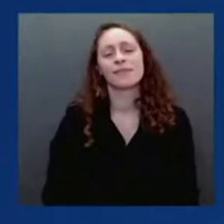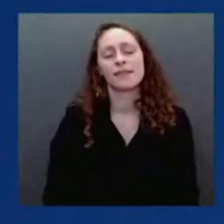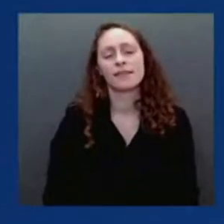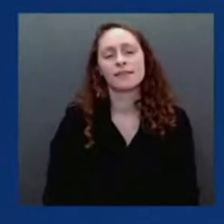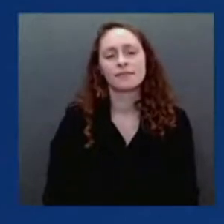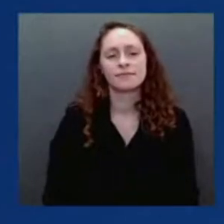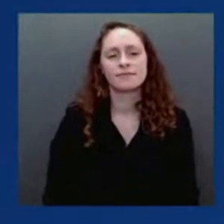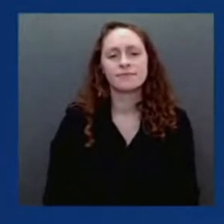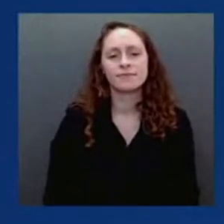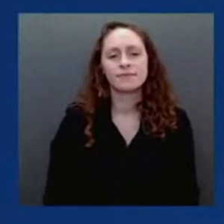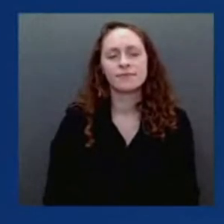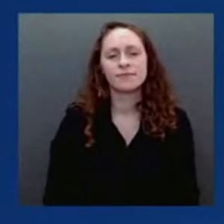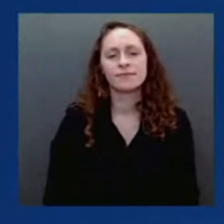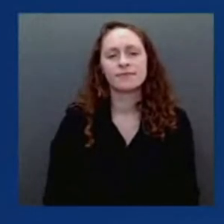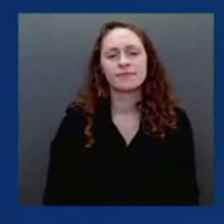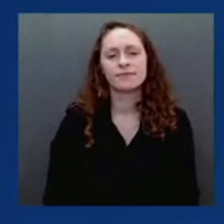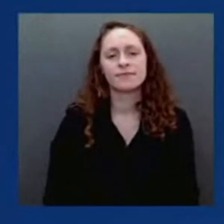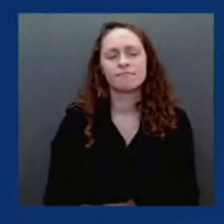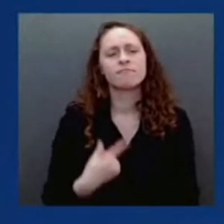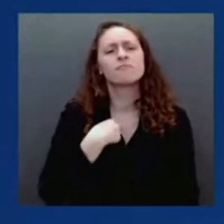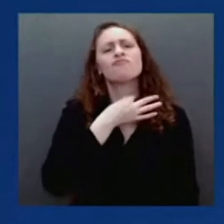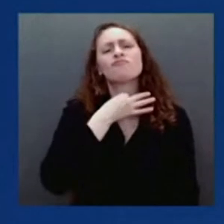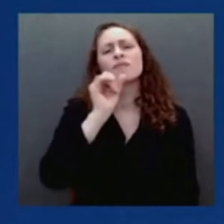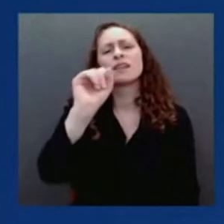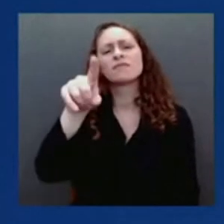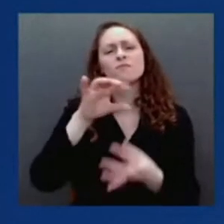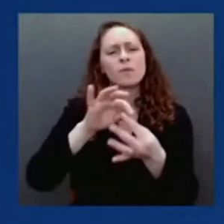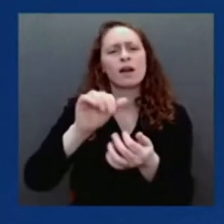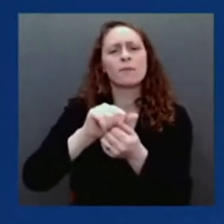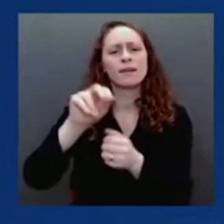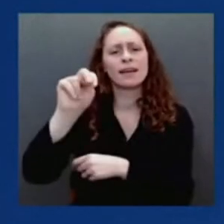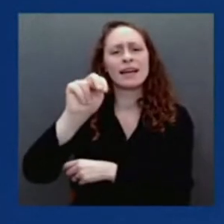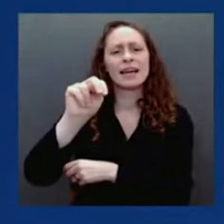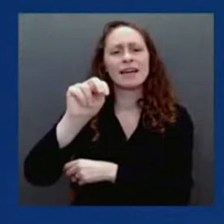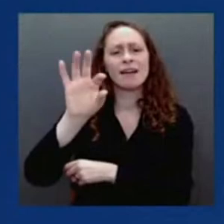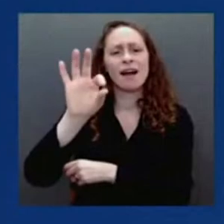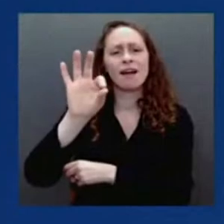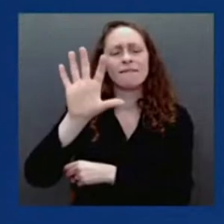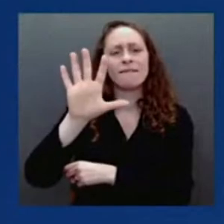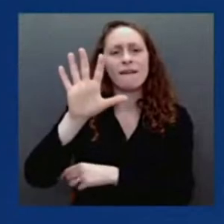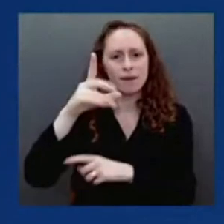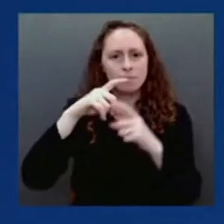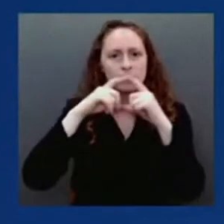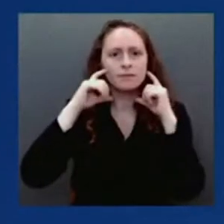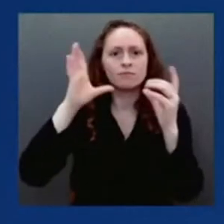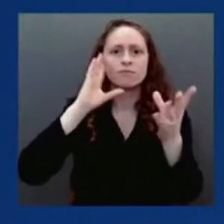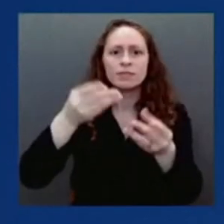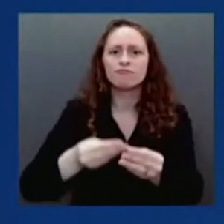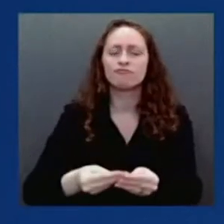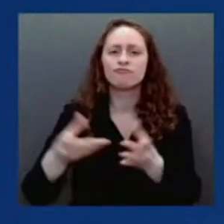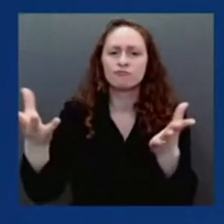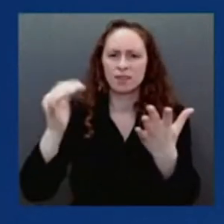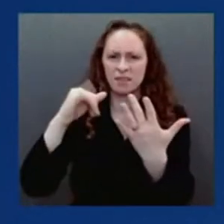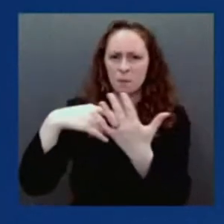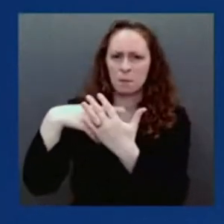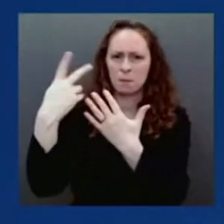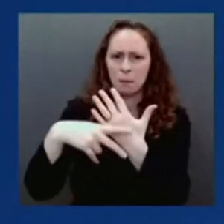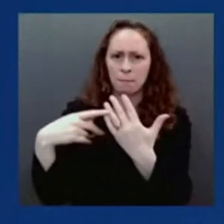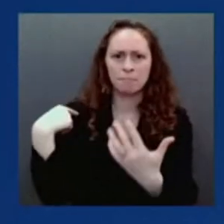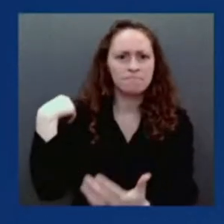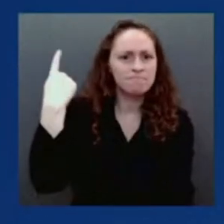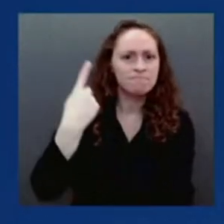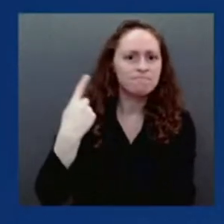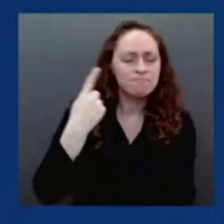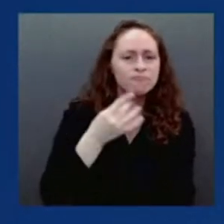mask distribution program. So, when are these masks going to arrive in the community health